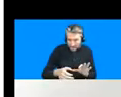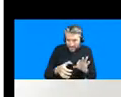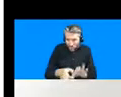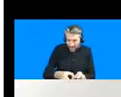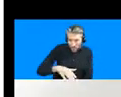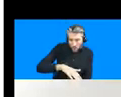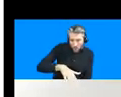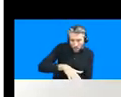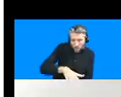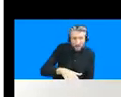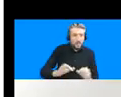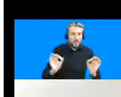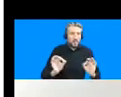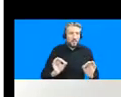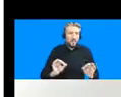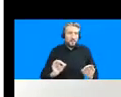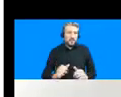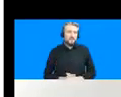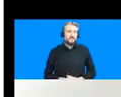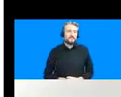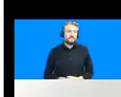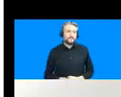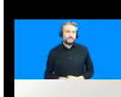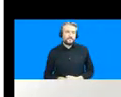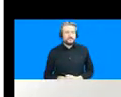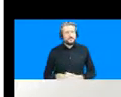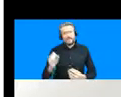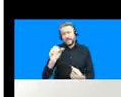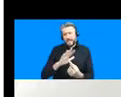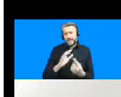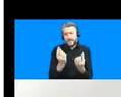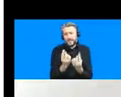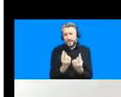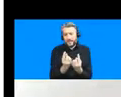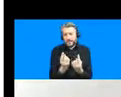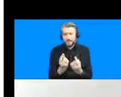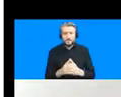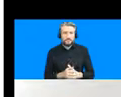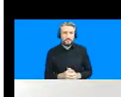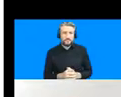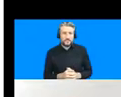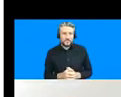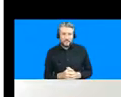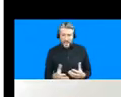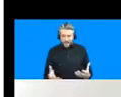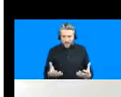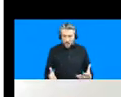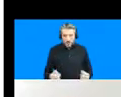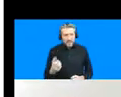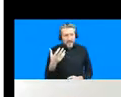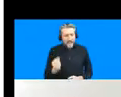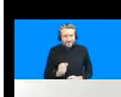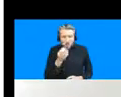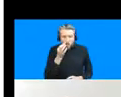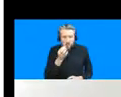in in involvement one of the key aspects of this transformation plan is to clean the main drainage channels of the city that were